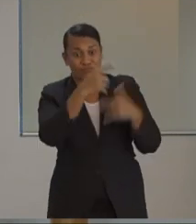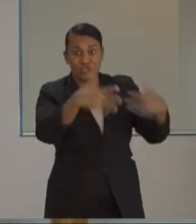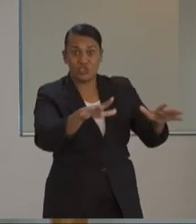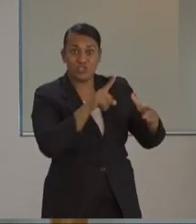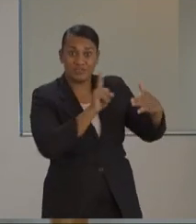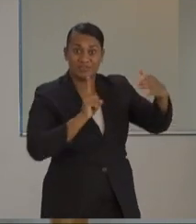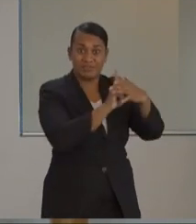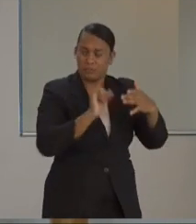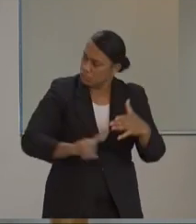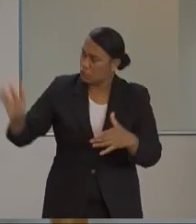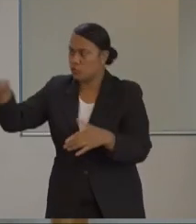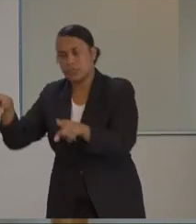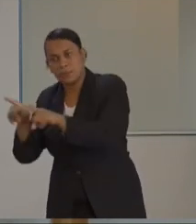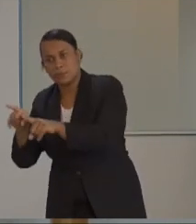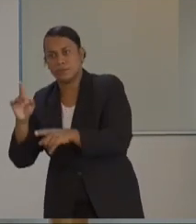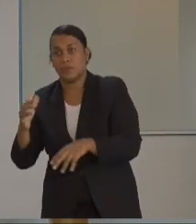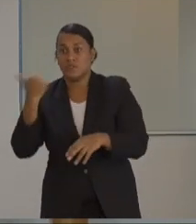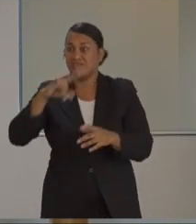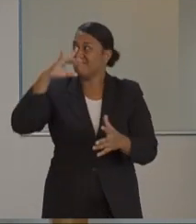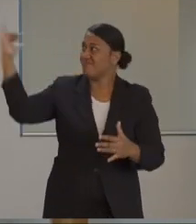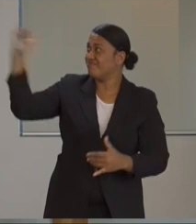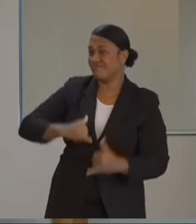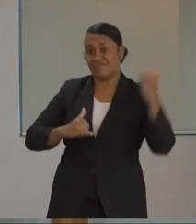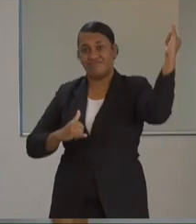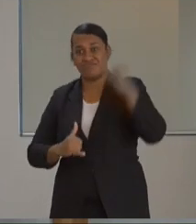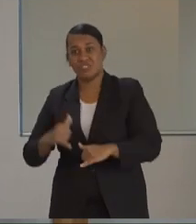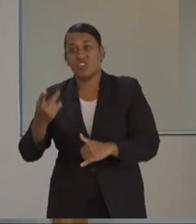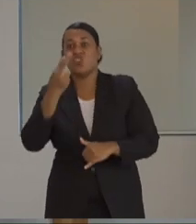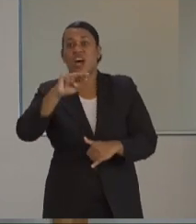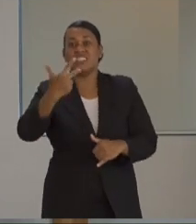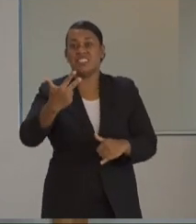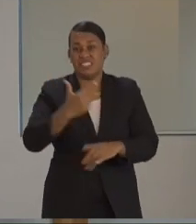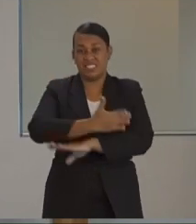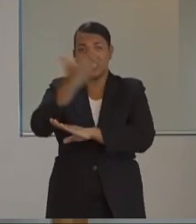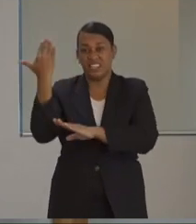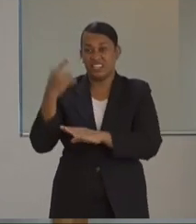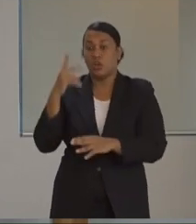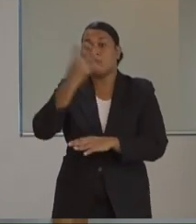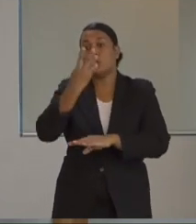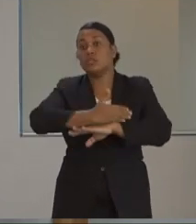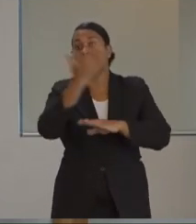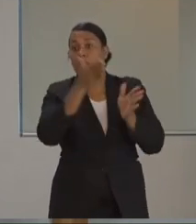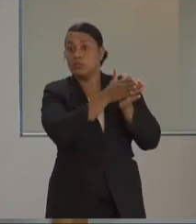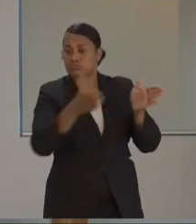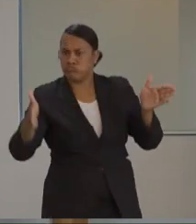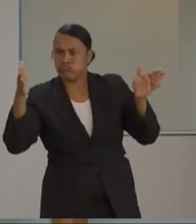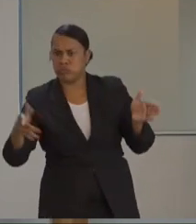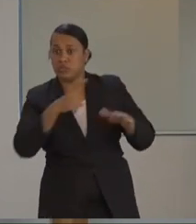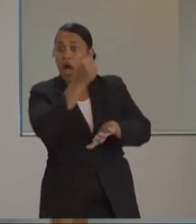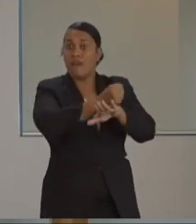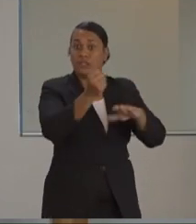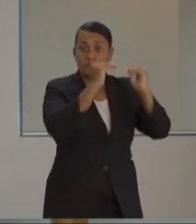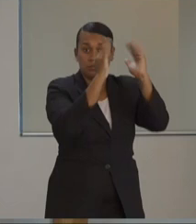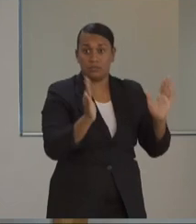from overseas, that 28 days of isolation remains, 14 days in the government-funded designated facility. If